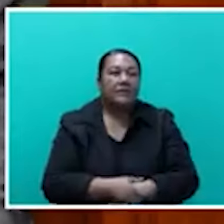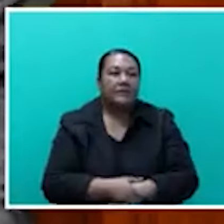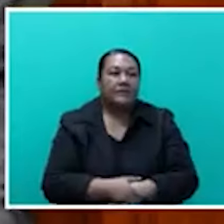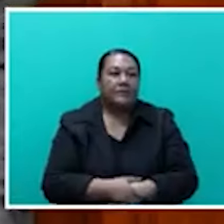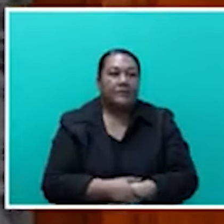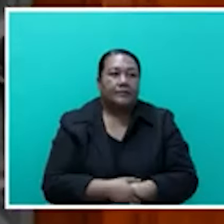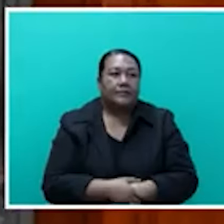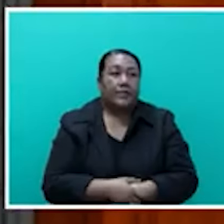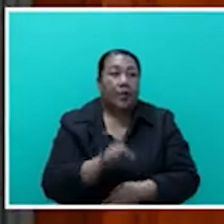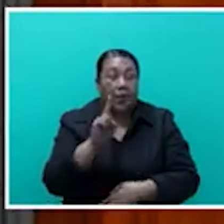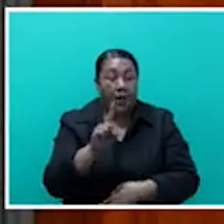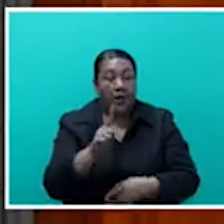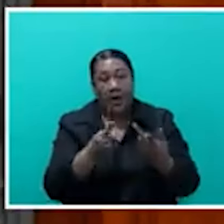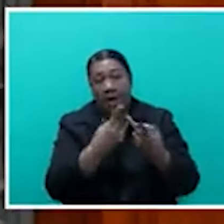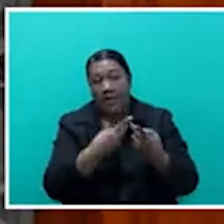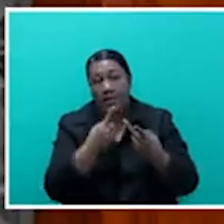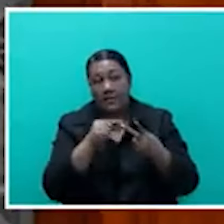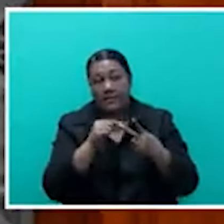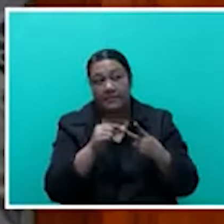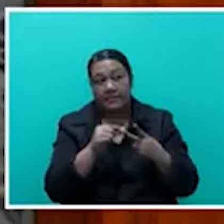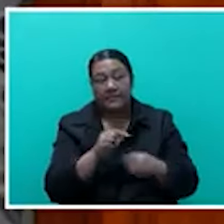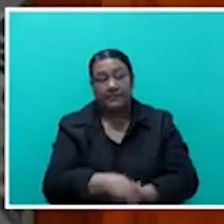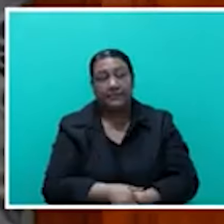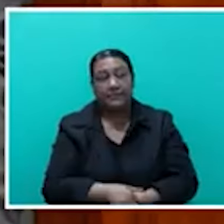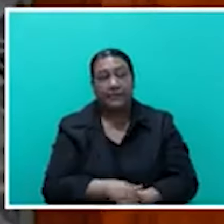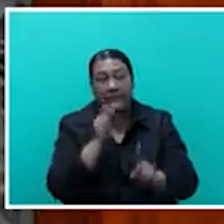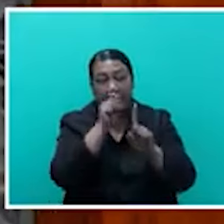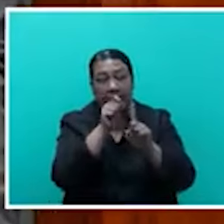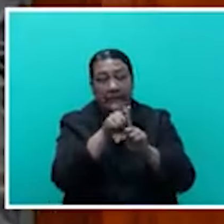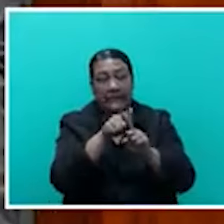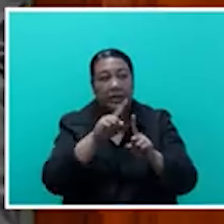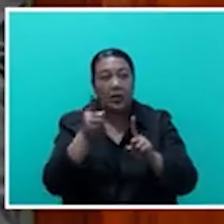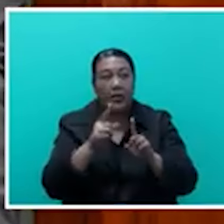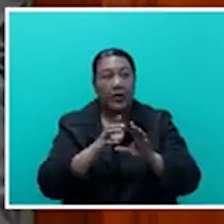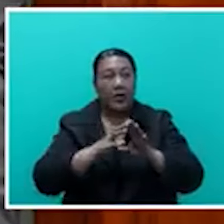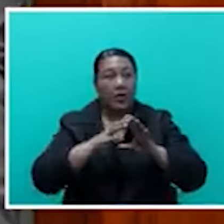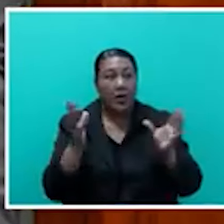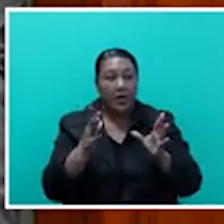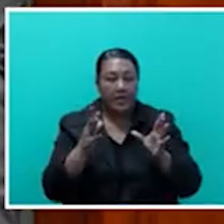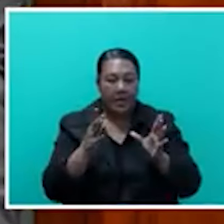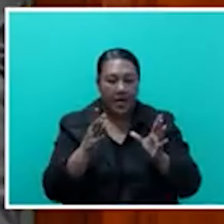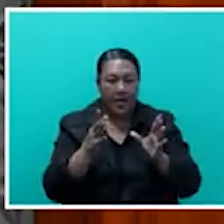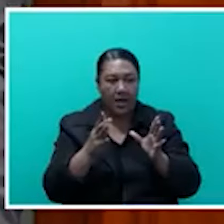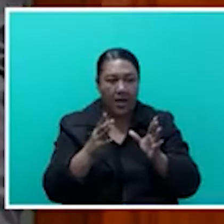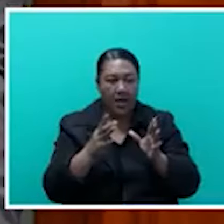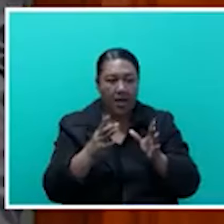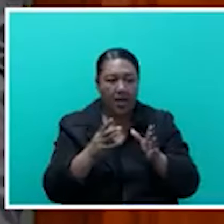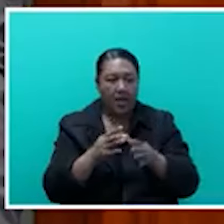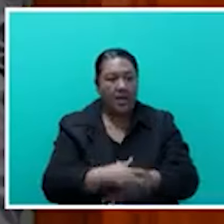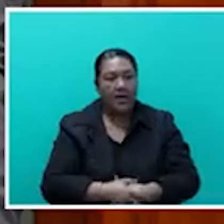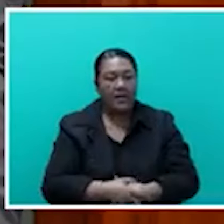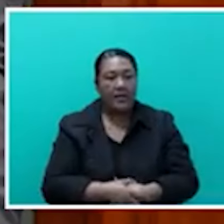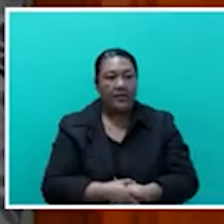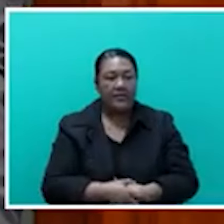area that I'm not sure if the Honourable Minister managed to tap into, they have a huge cannabis industry also, and I think the medicinal cannabis industry